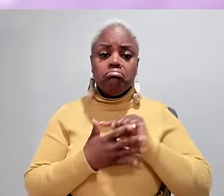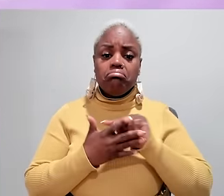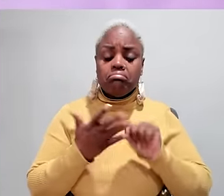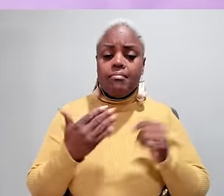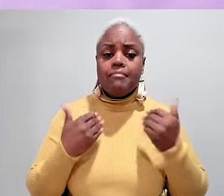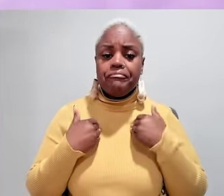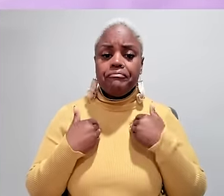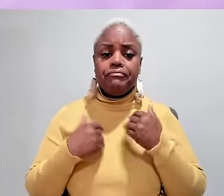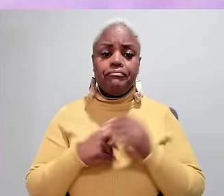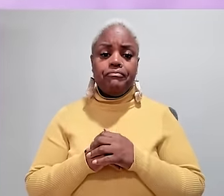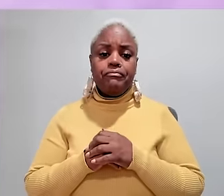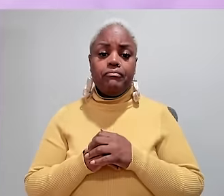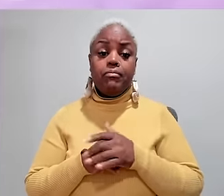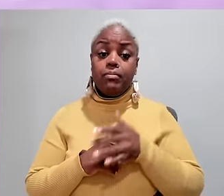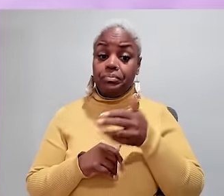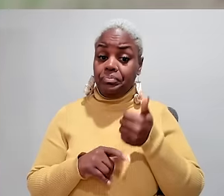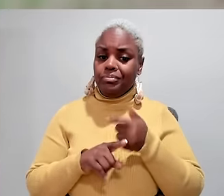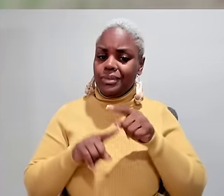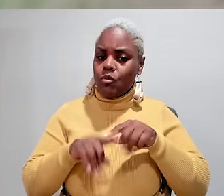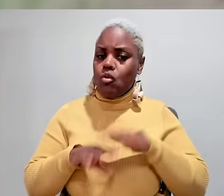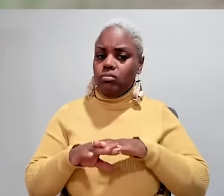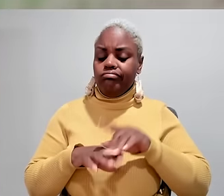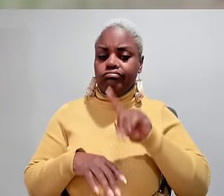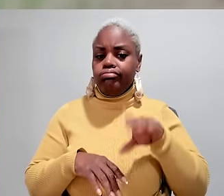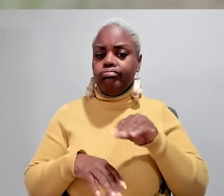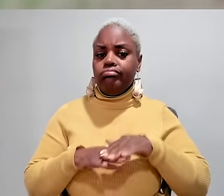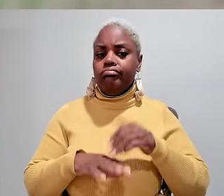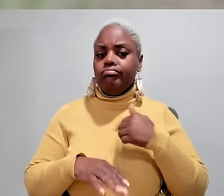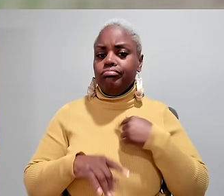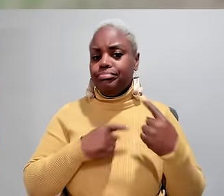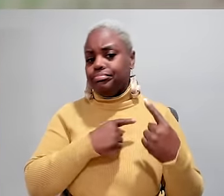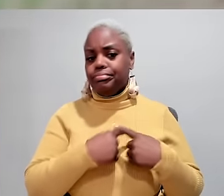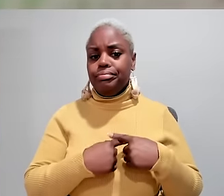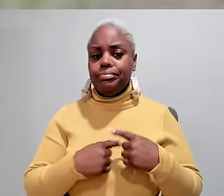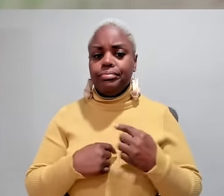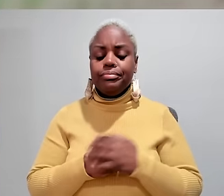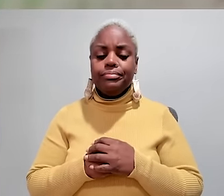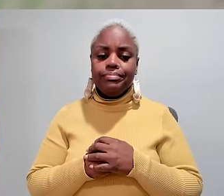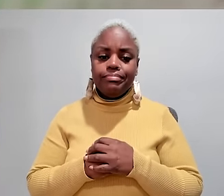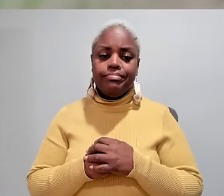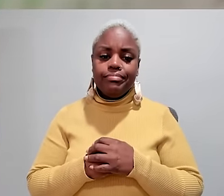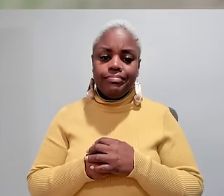and Maria worries about her future. She depends 100 percent on me.